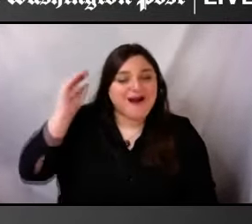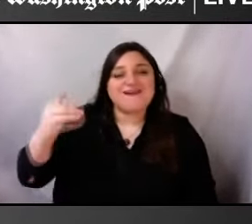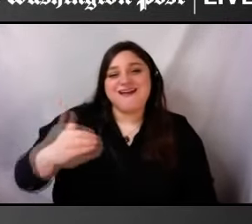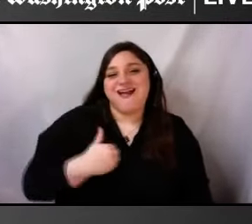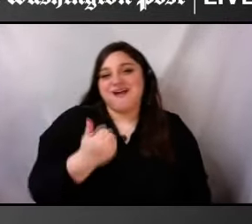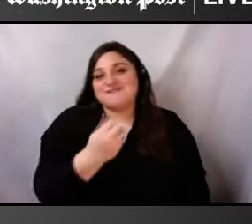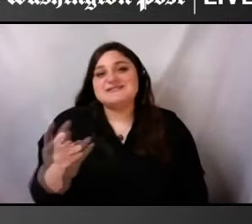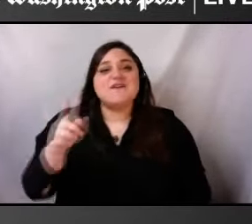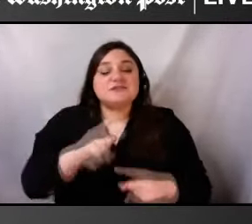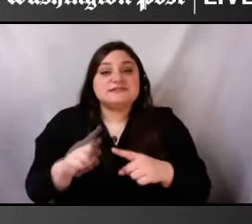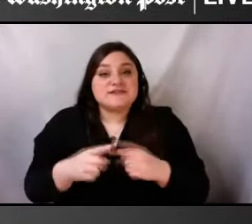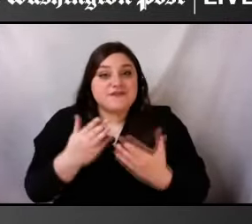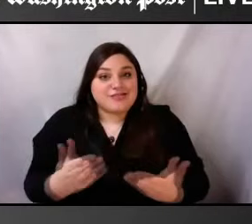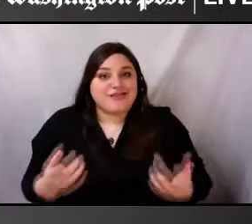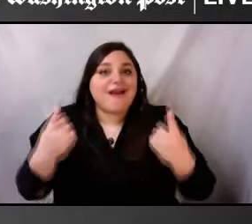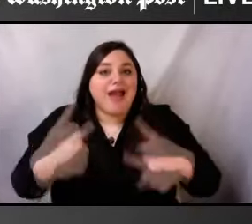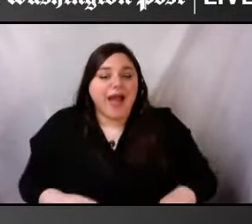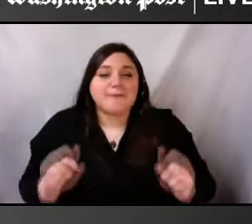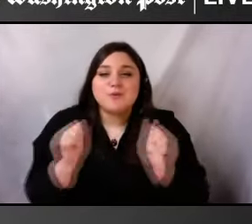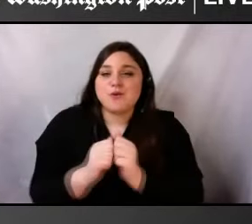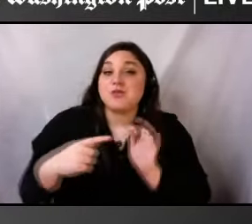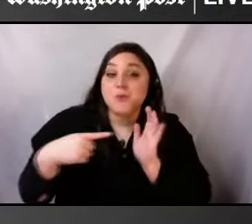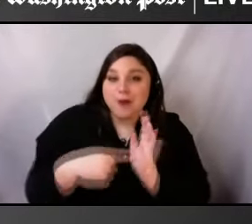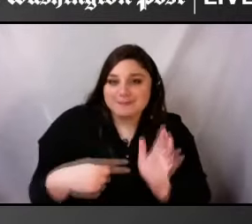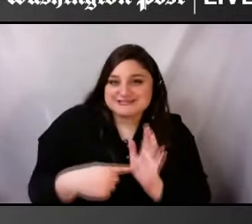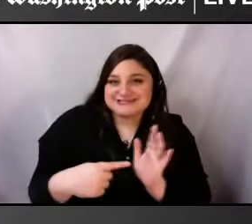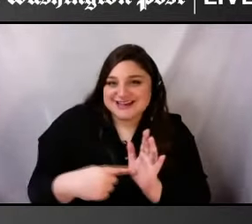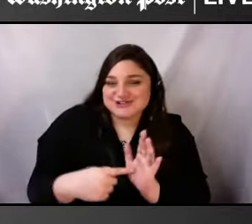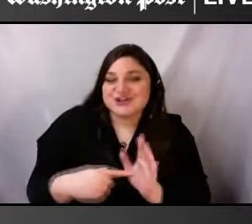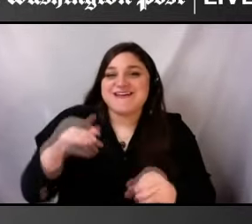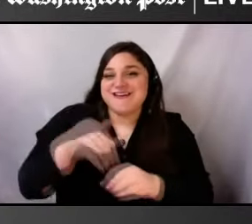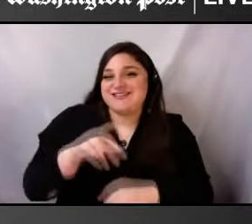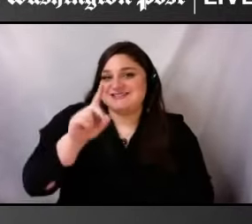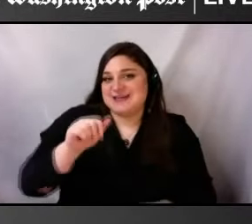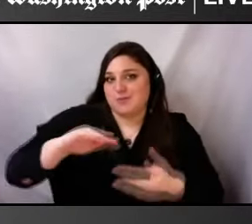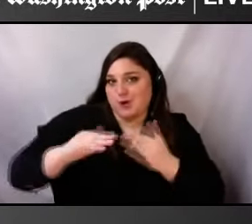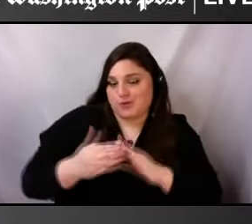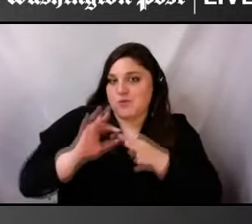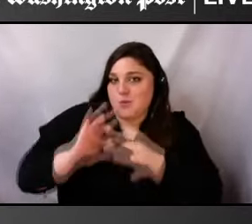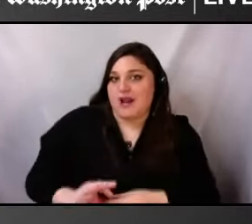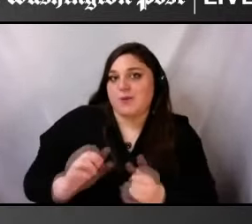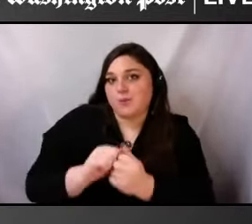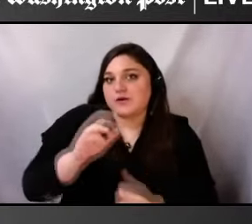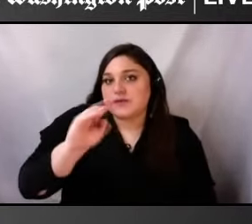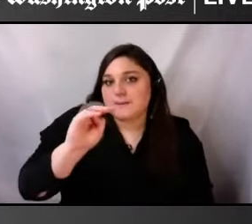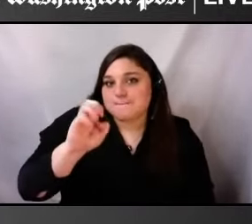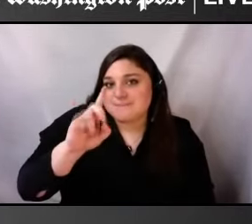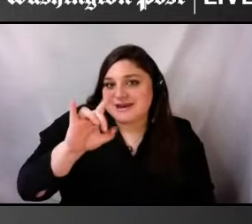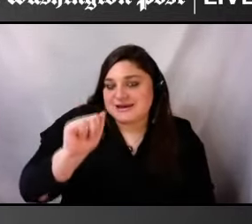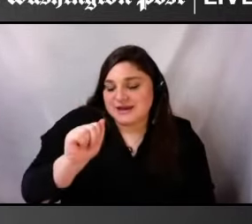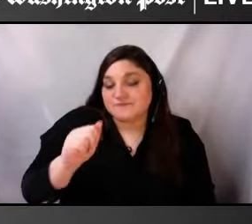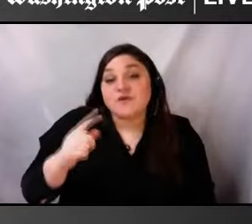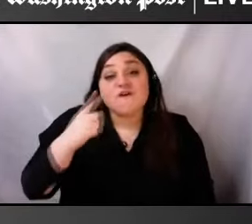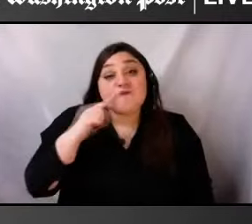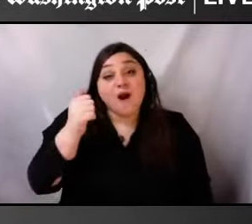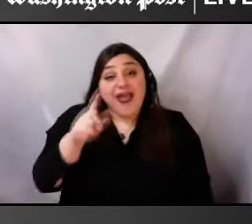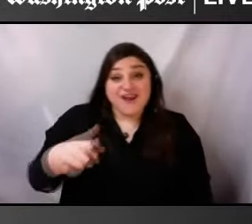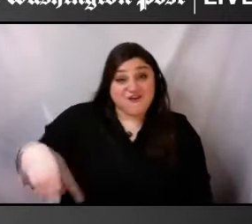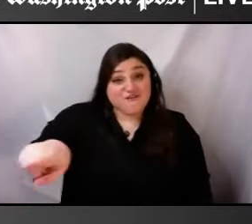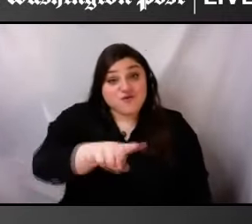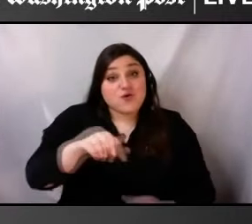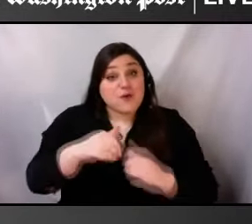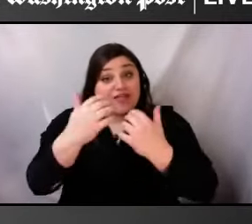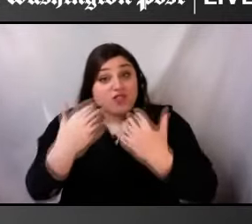in media content. Um, for, for, for, for that's in the audience that has, has decision-making